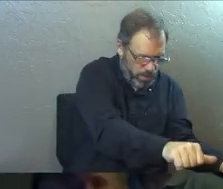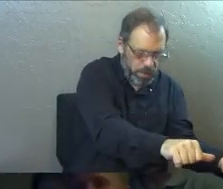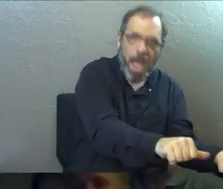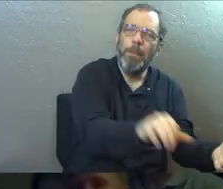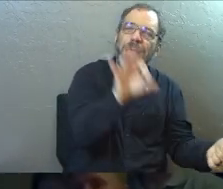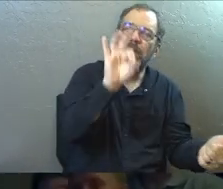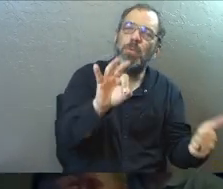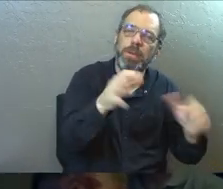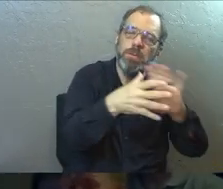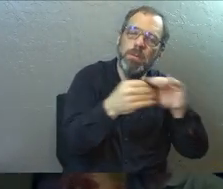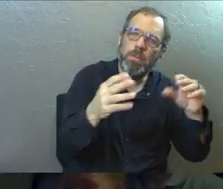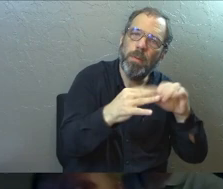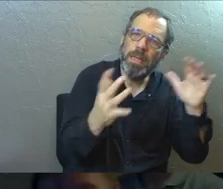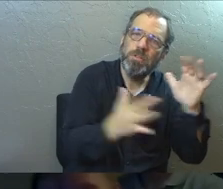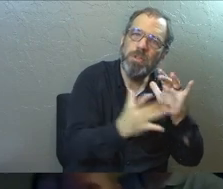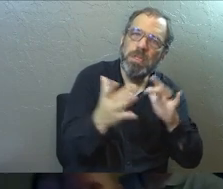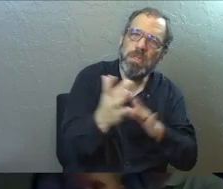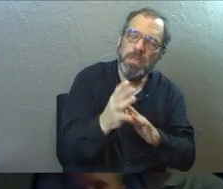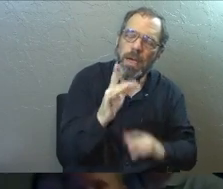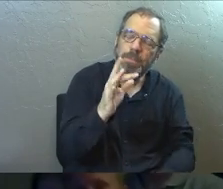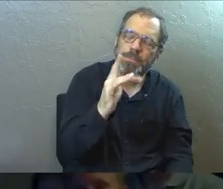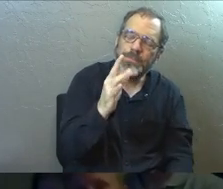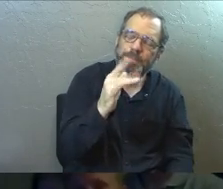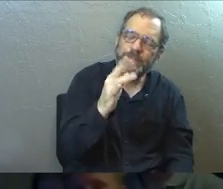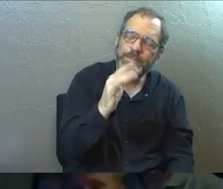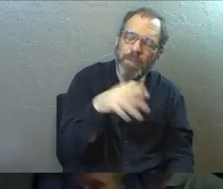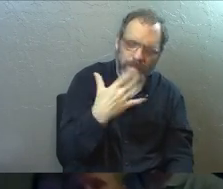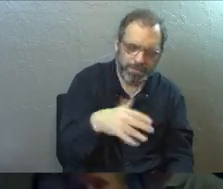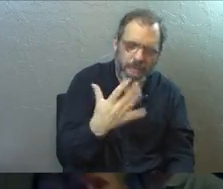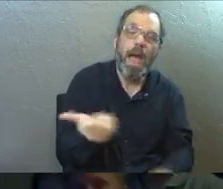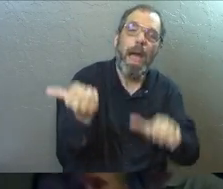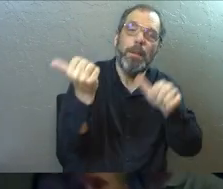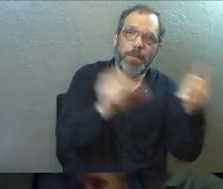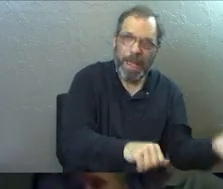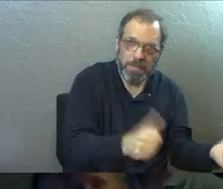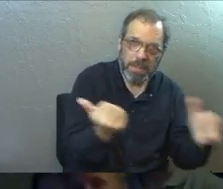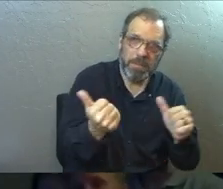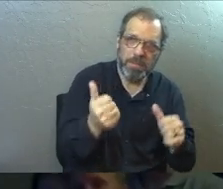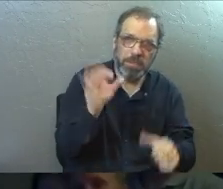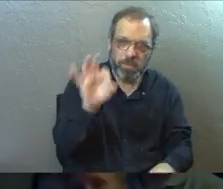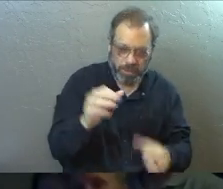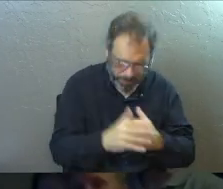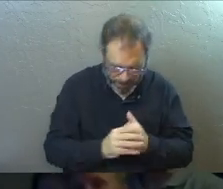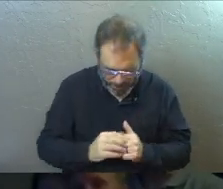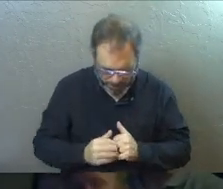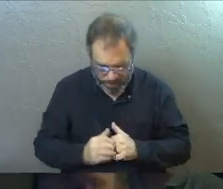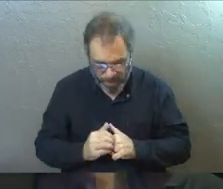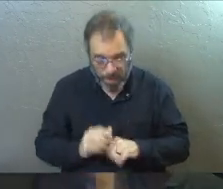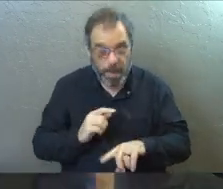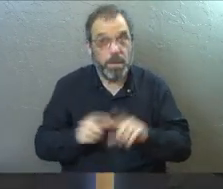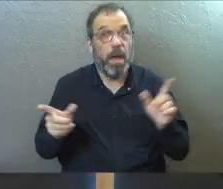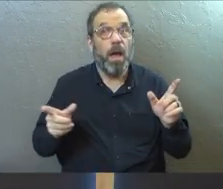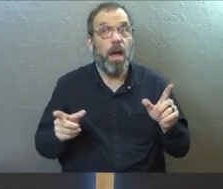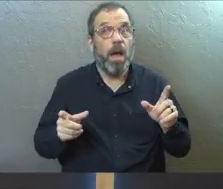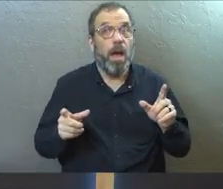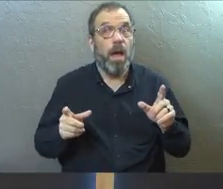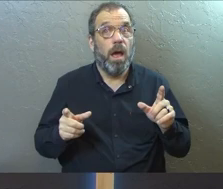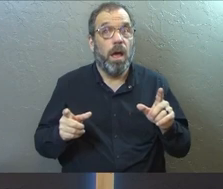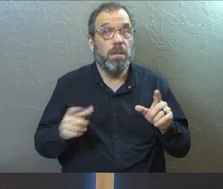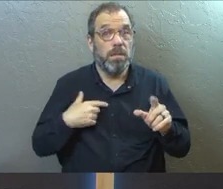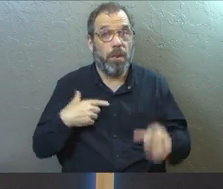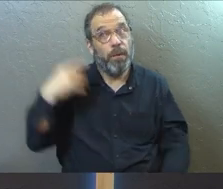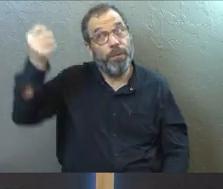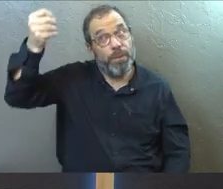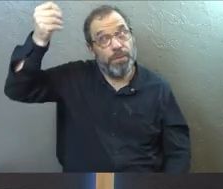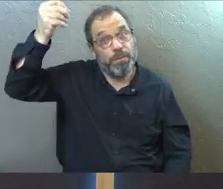preaches the parable that Jesus says baptism should preach. But just because